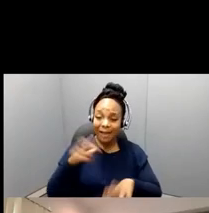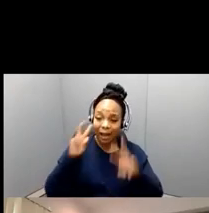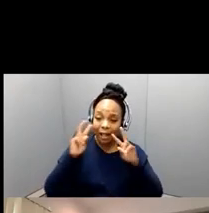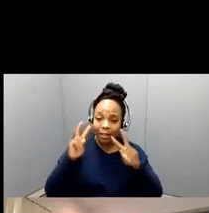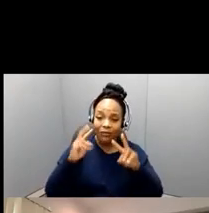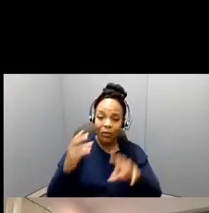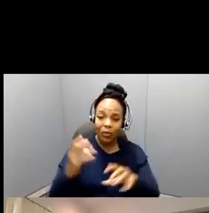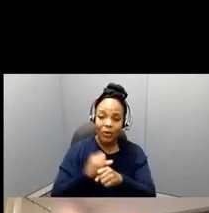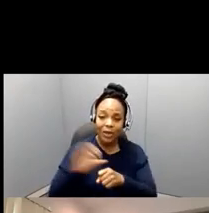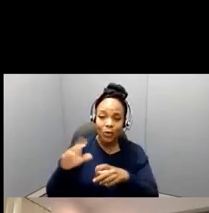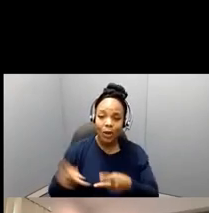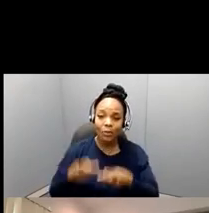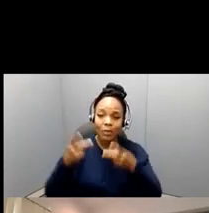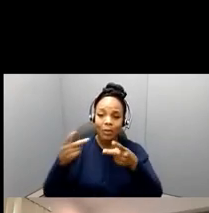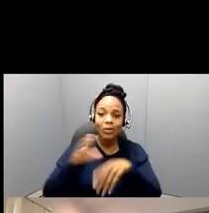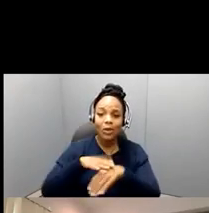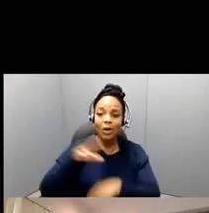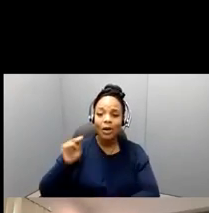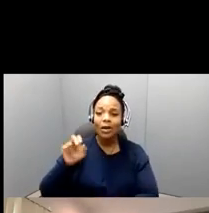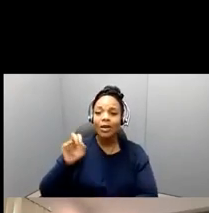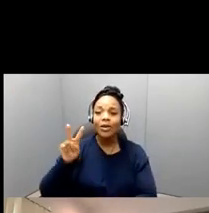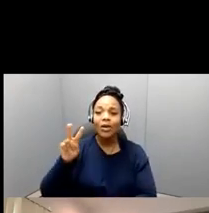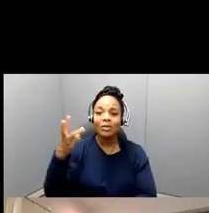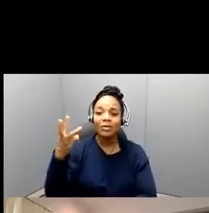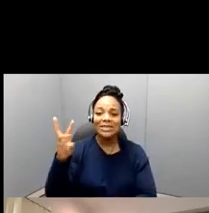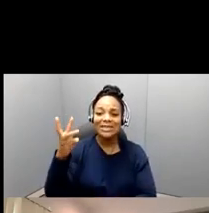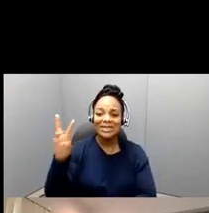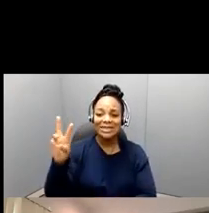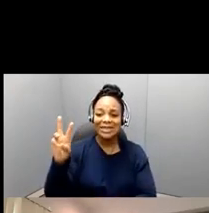on November 16th. Thank you.